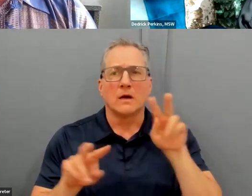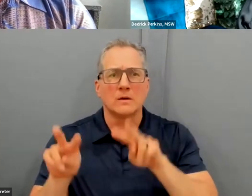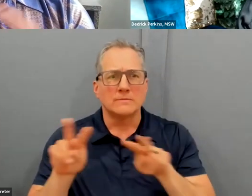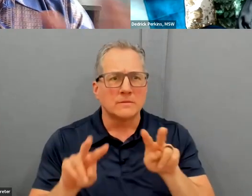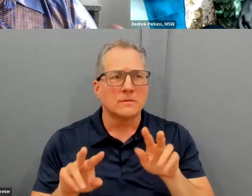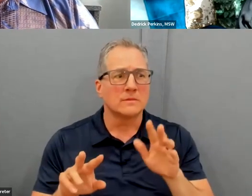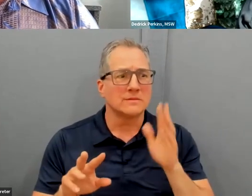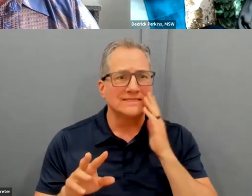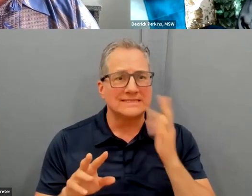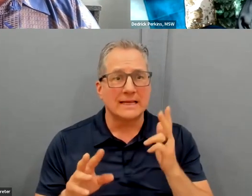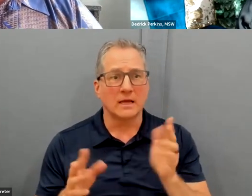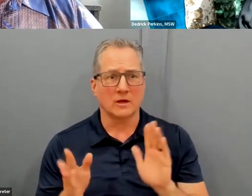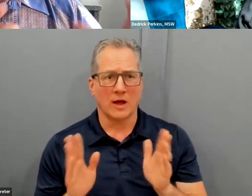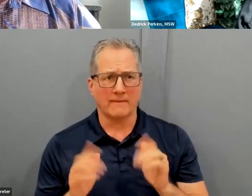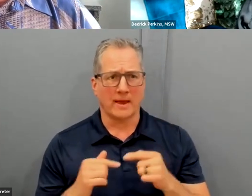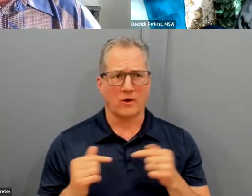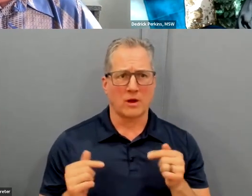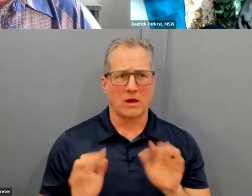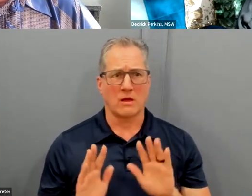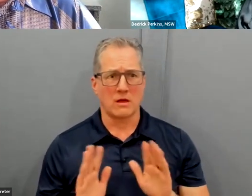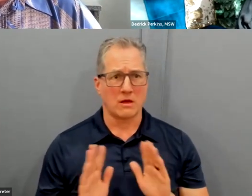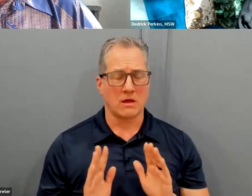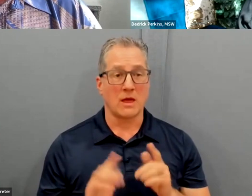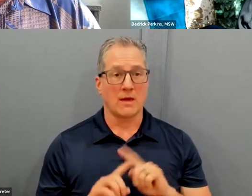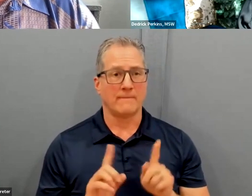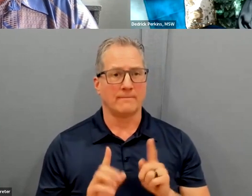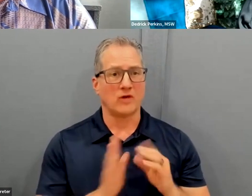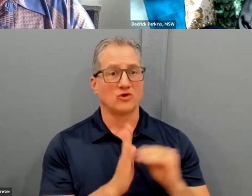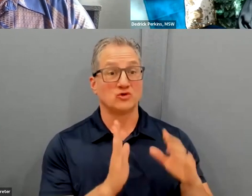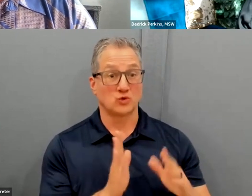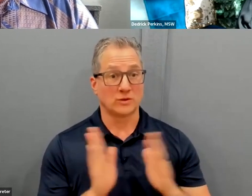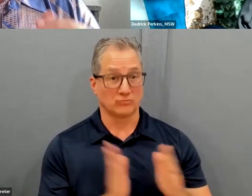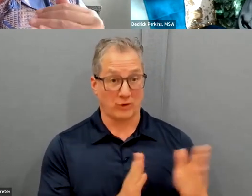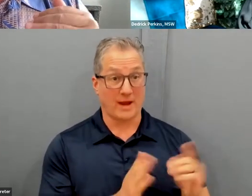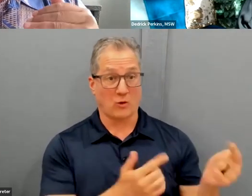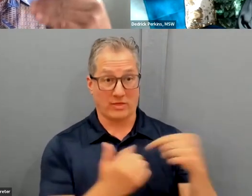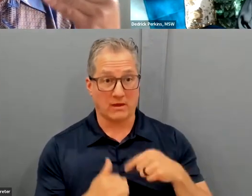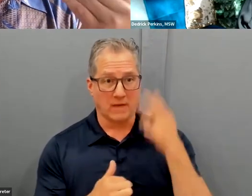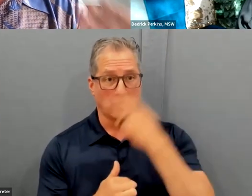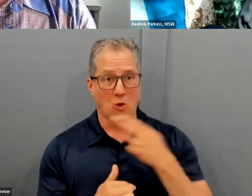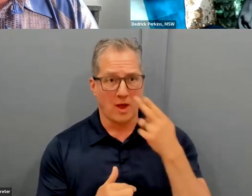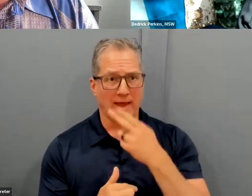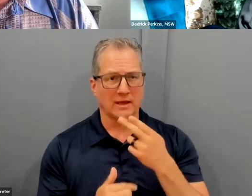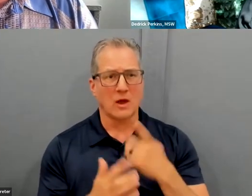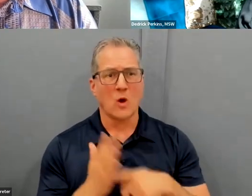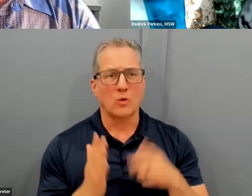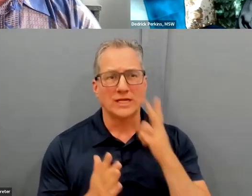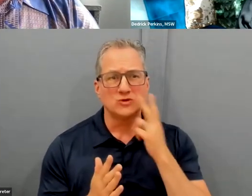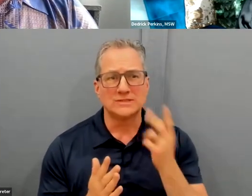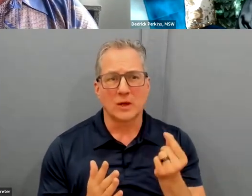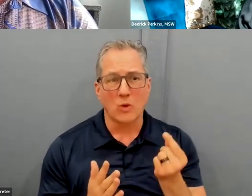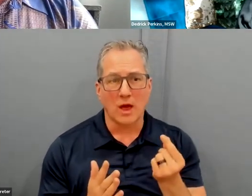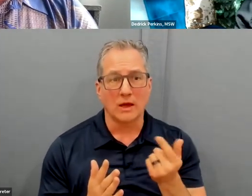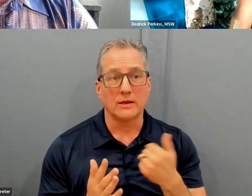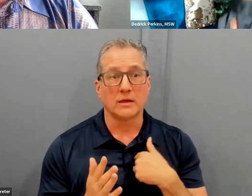compare and contrast. But prepare your students when they come to Hawaii on what they will see. You